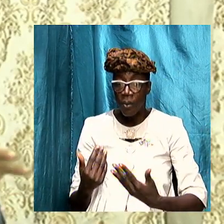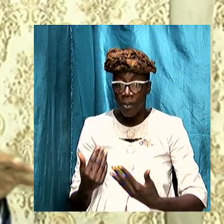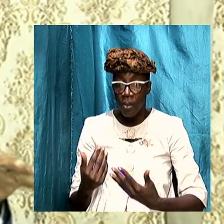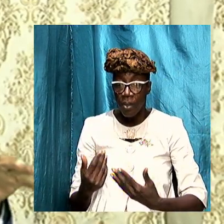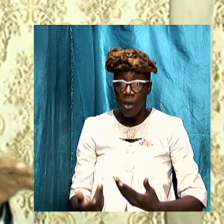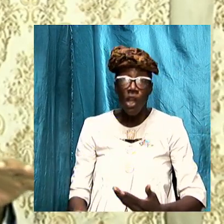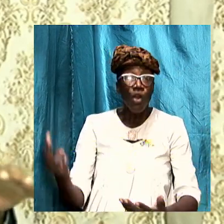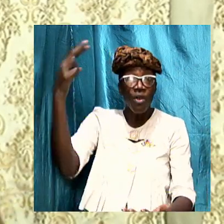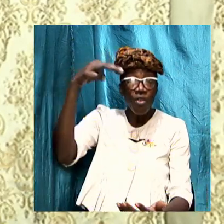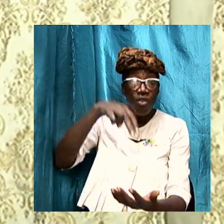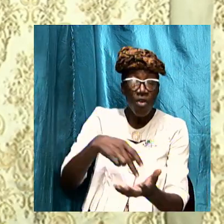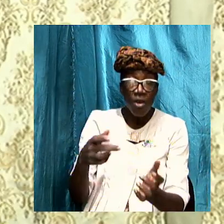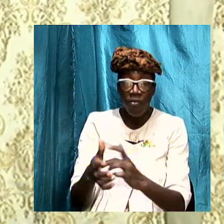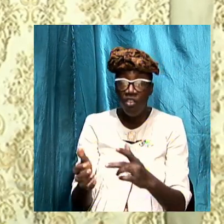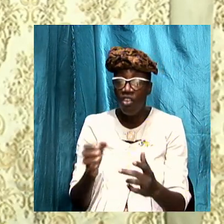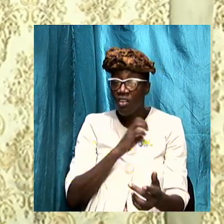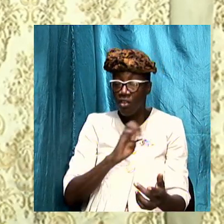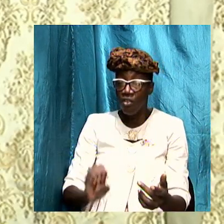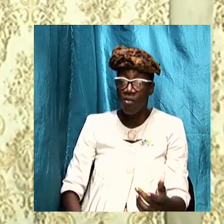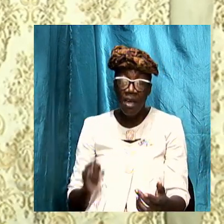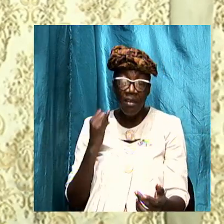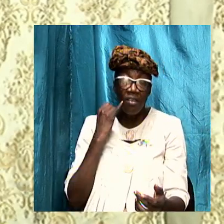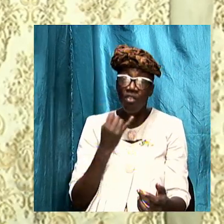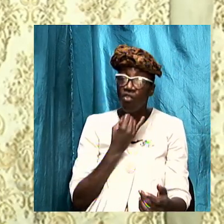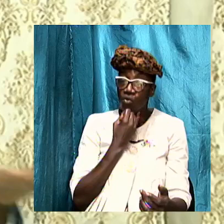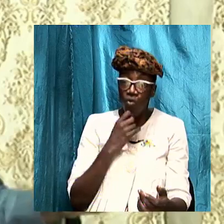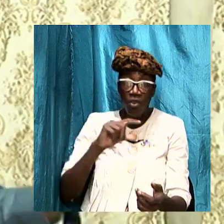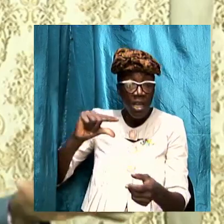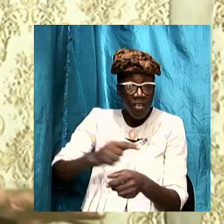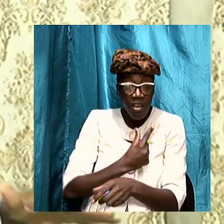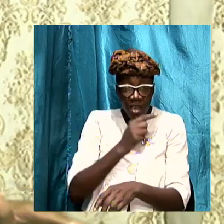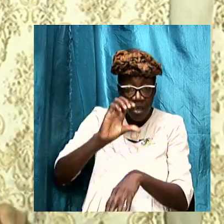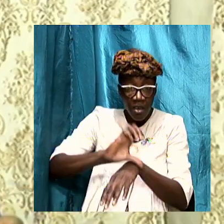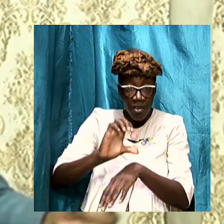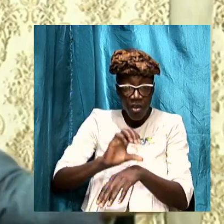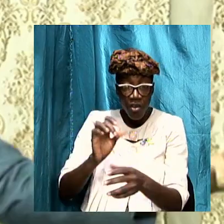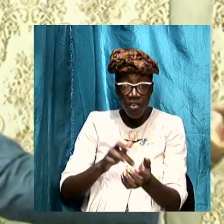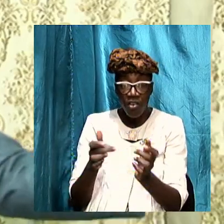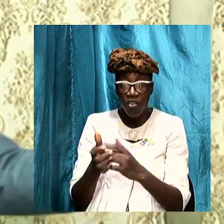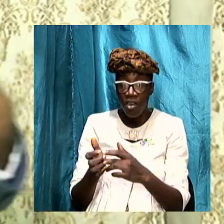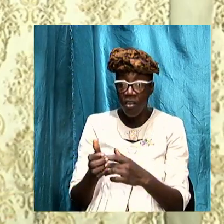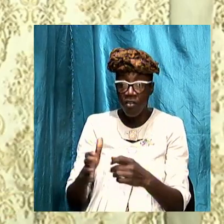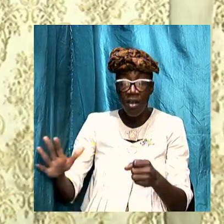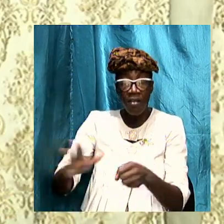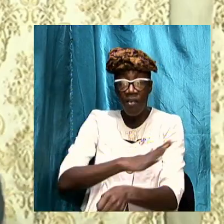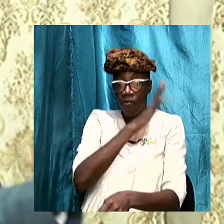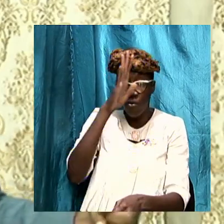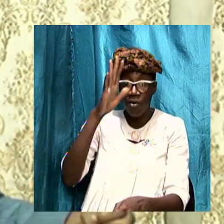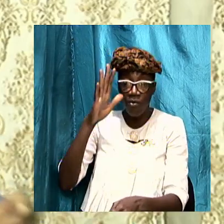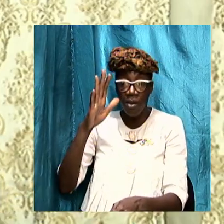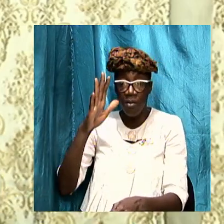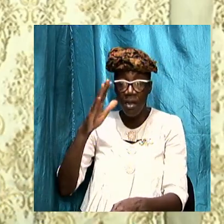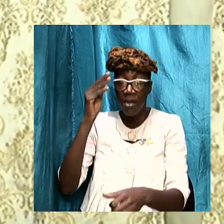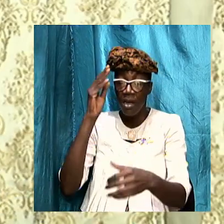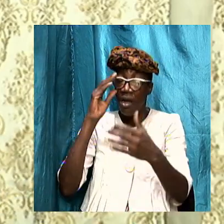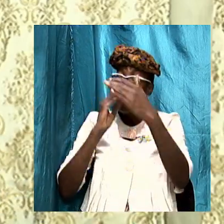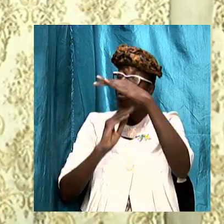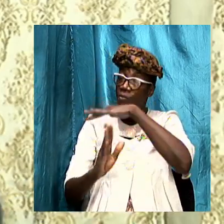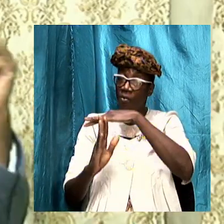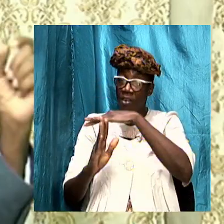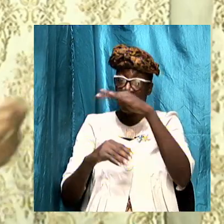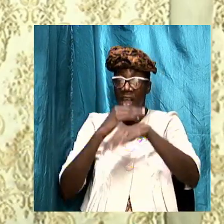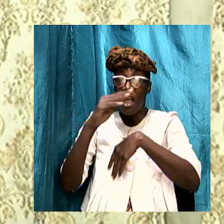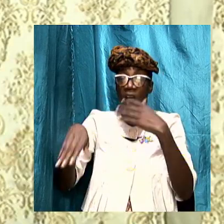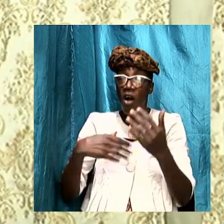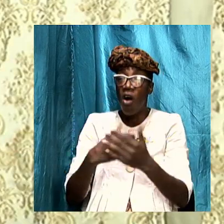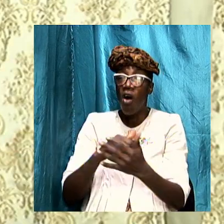return of Jesus Christ the Jews the Gentiles the church of Jesus Christ the fulfillment of prophecy all